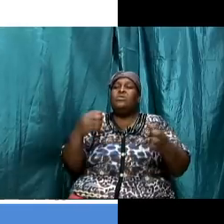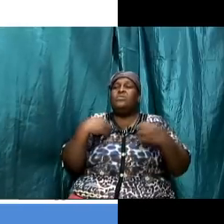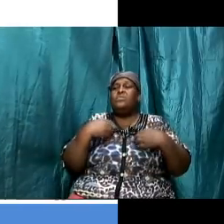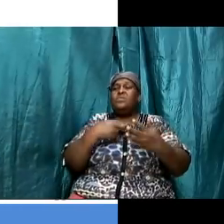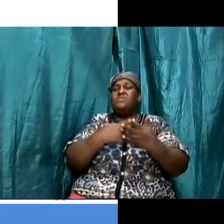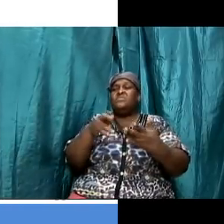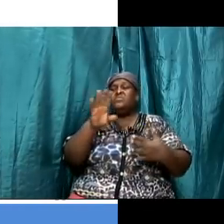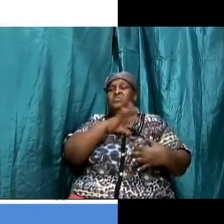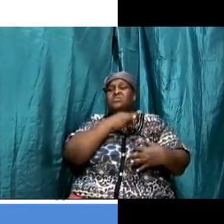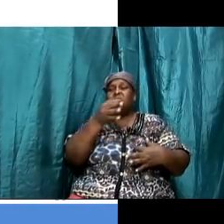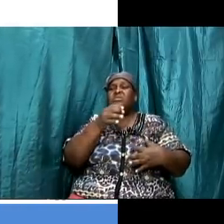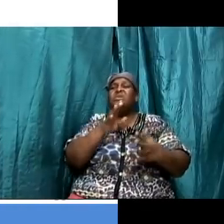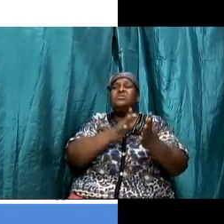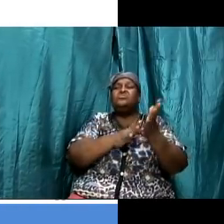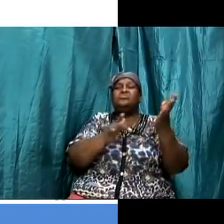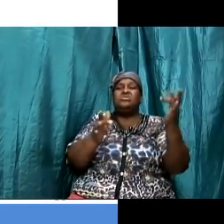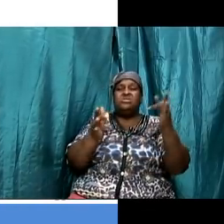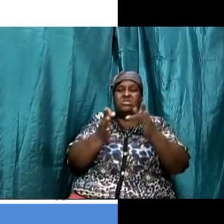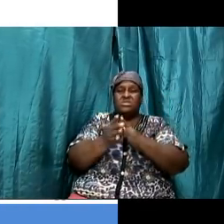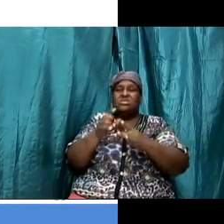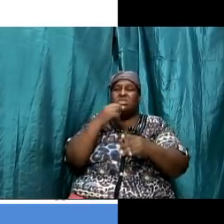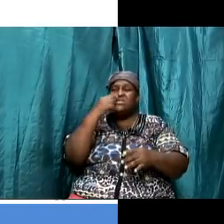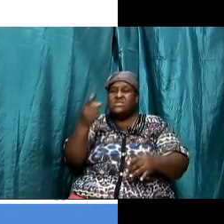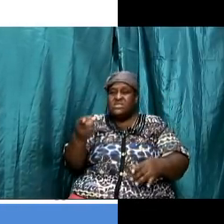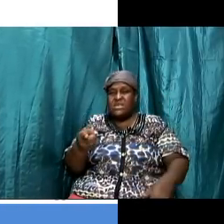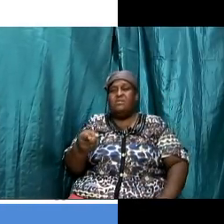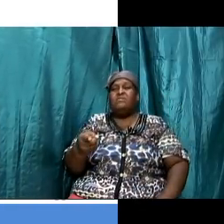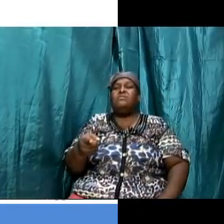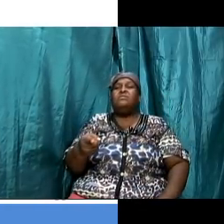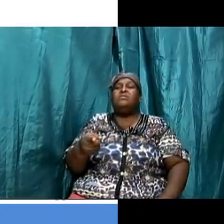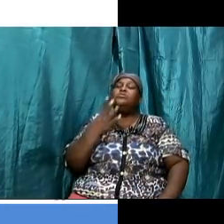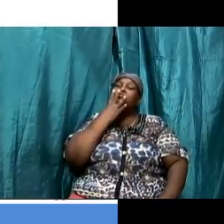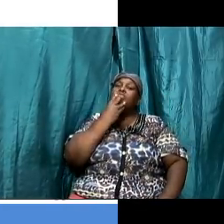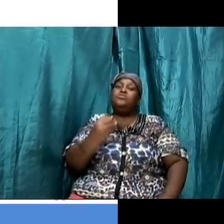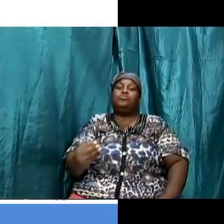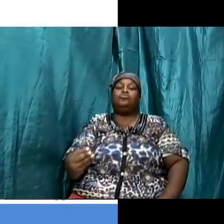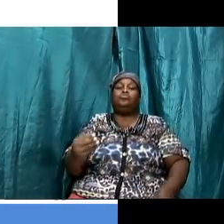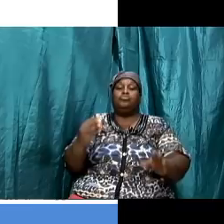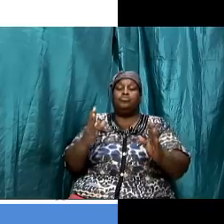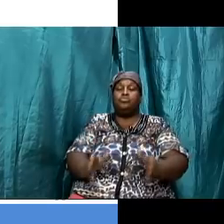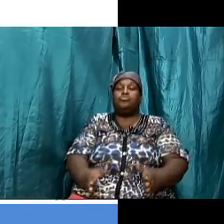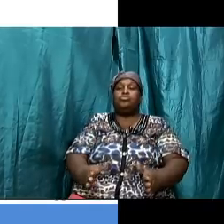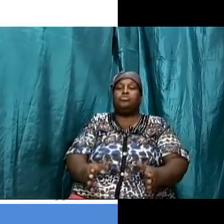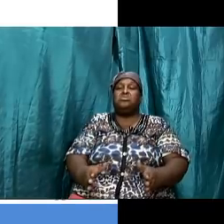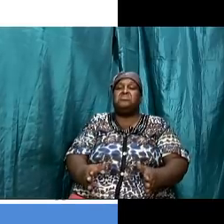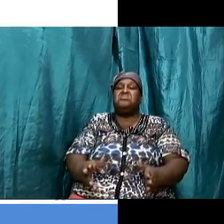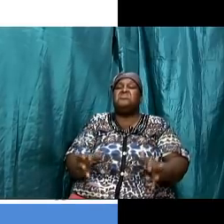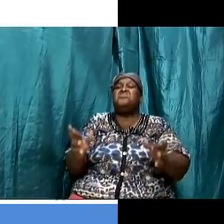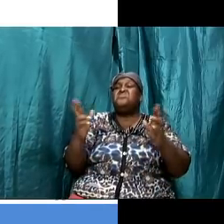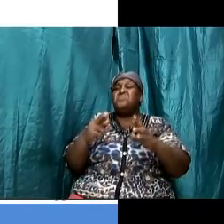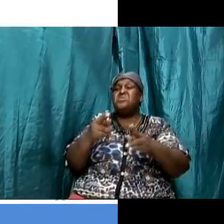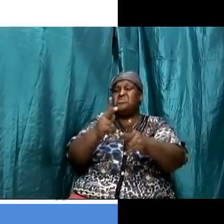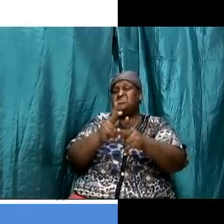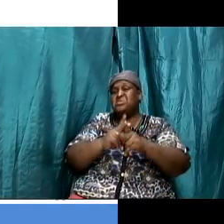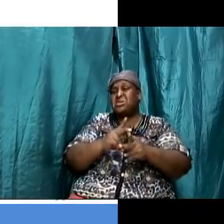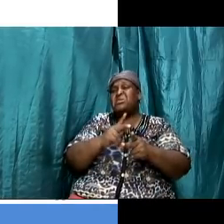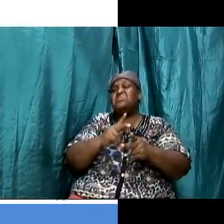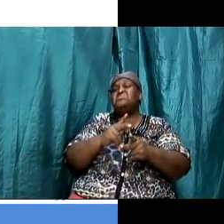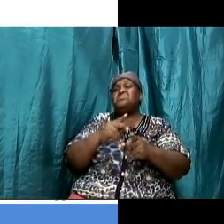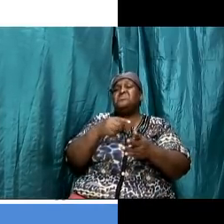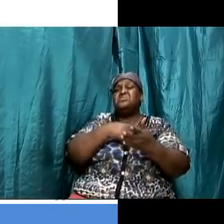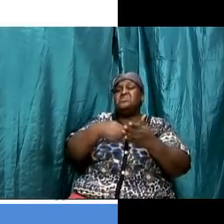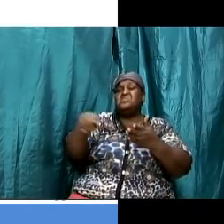Jesus said to the Jews they were already used to keeping the weekly Sabbath